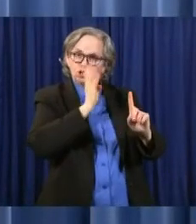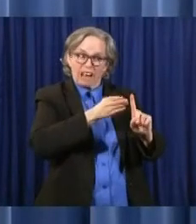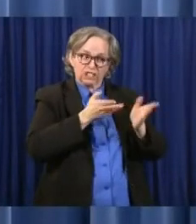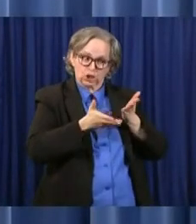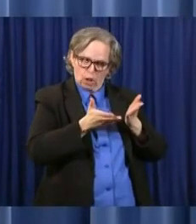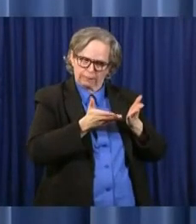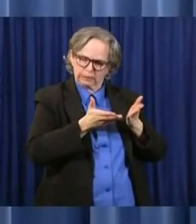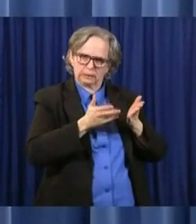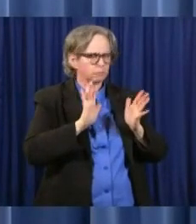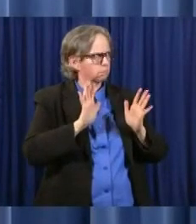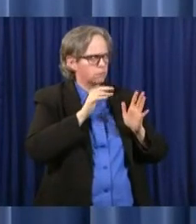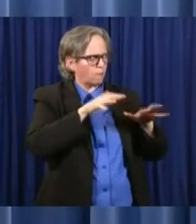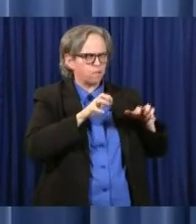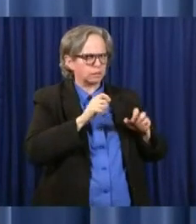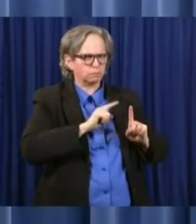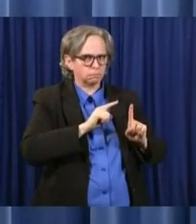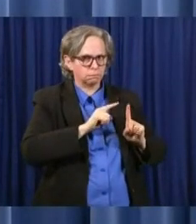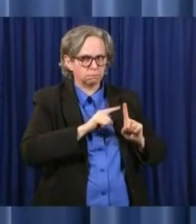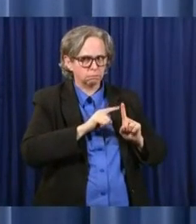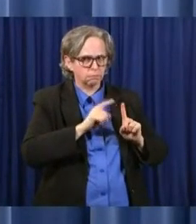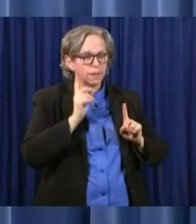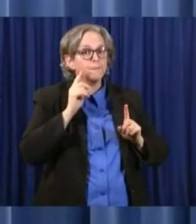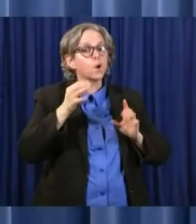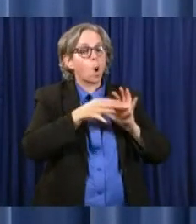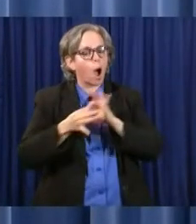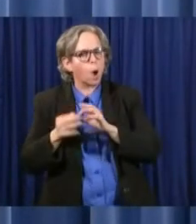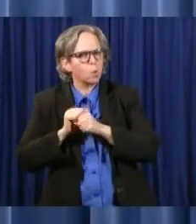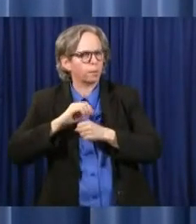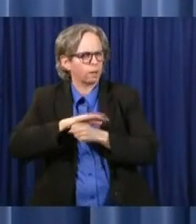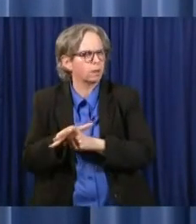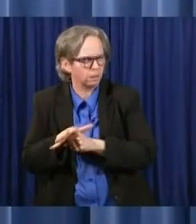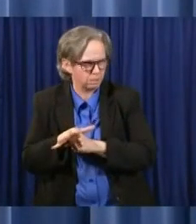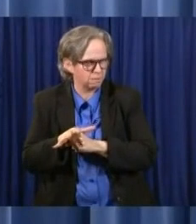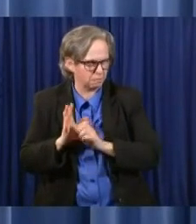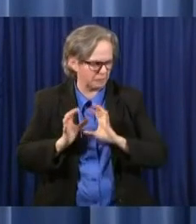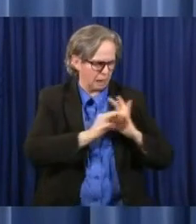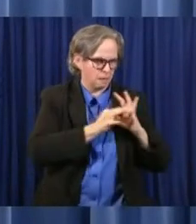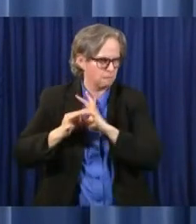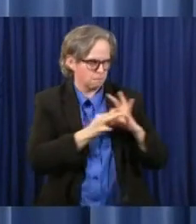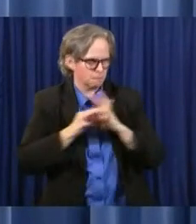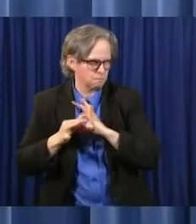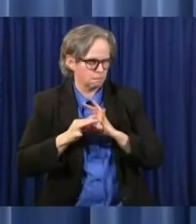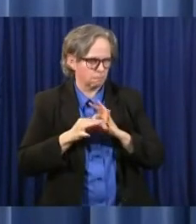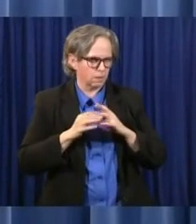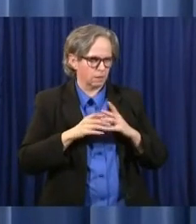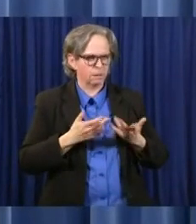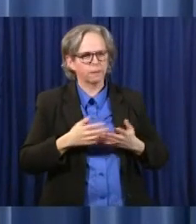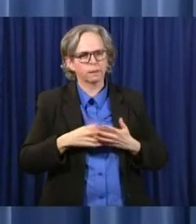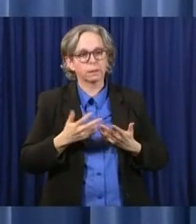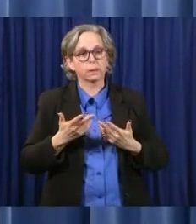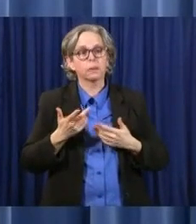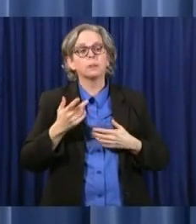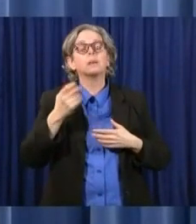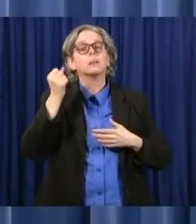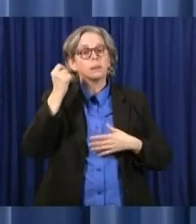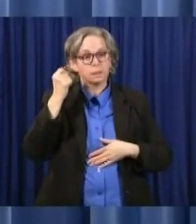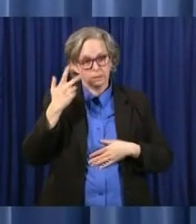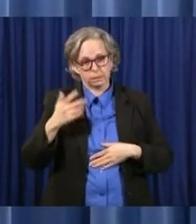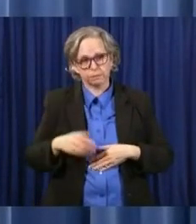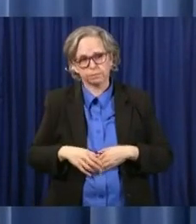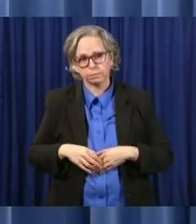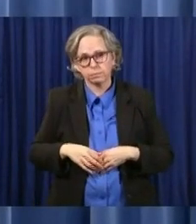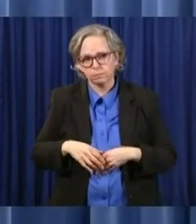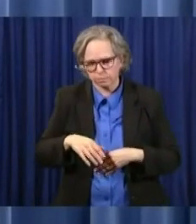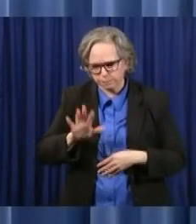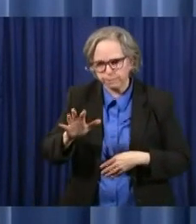will immediately freeze new requests for contract services, except for those services that are necessary for emergency response,